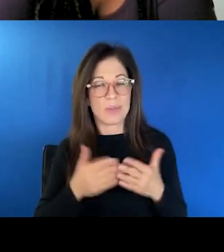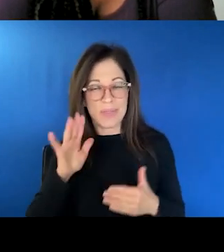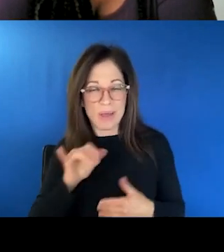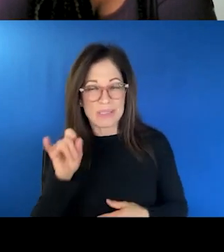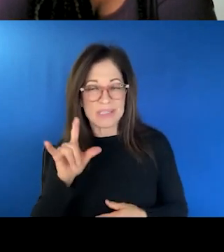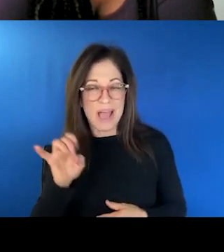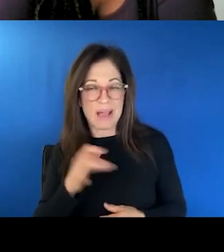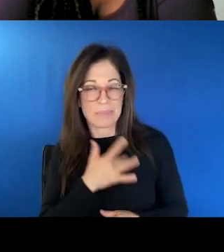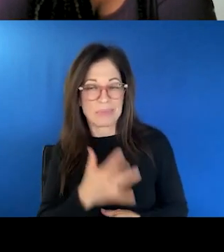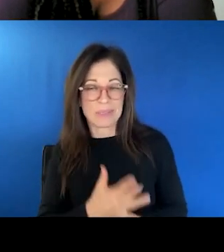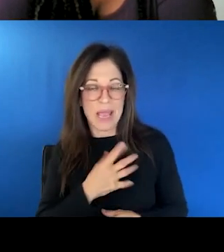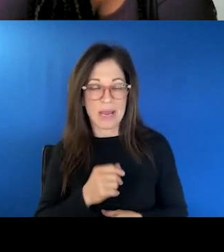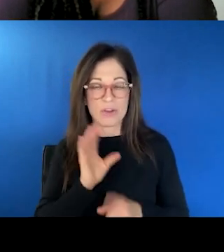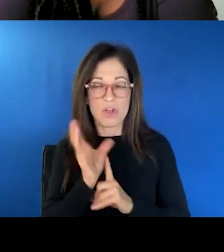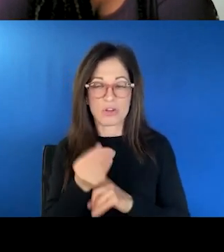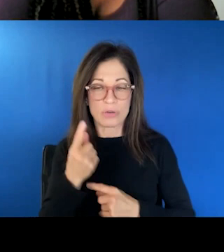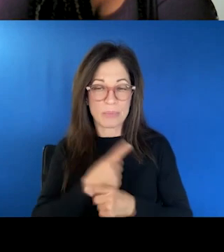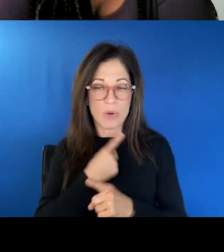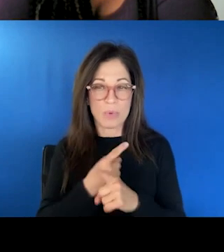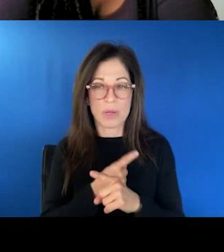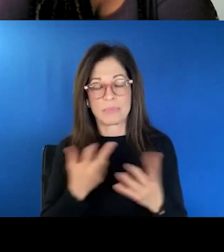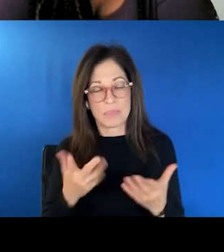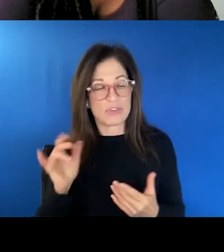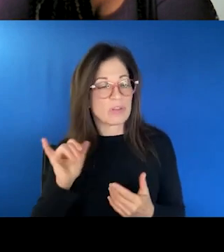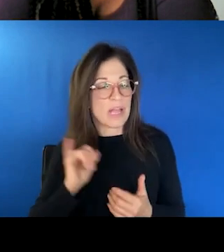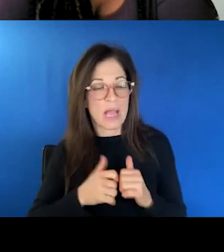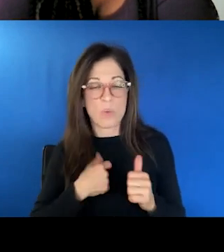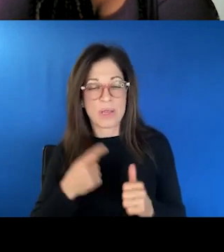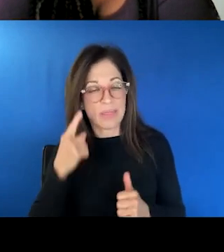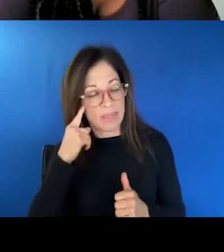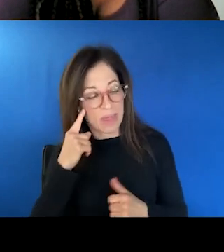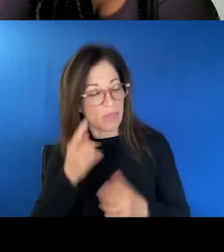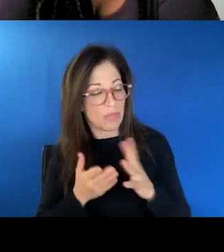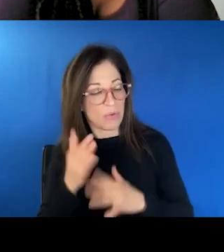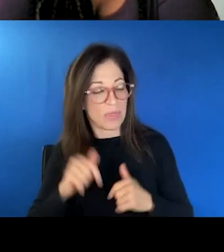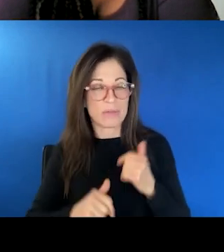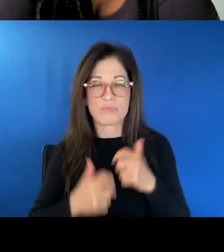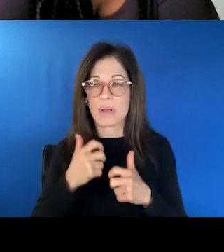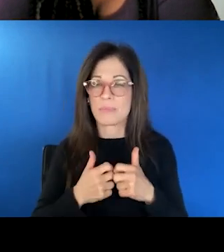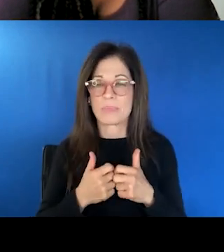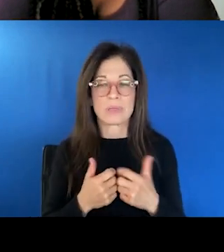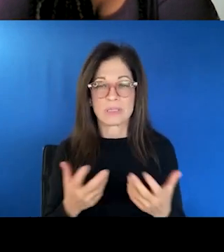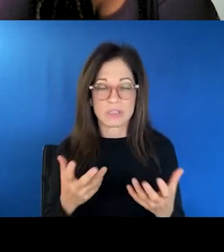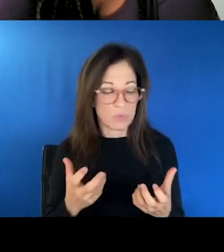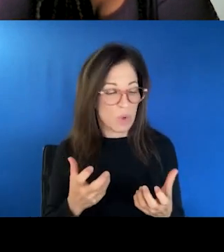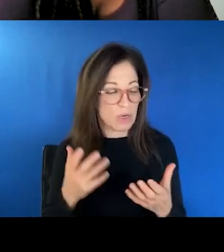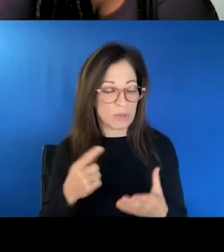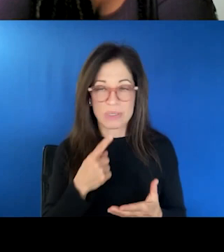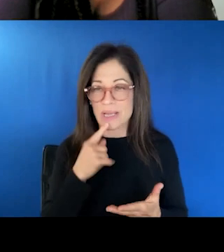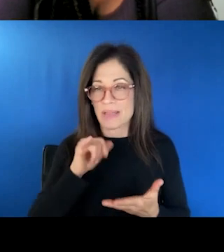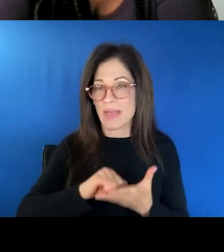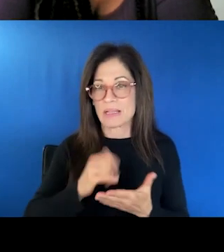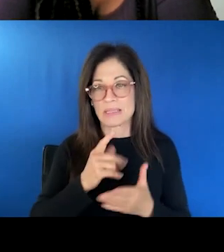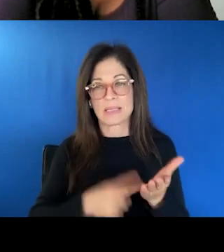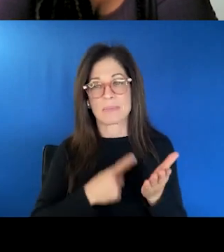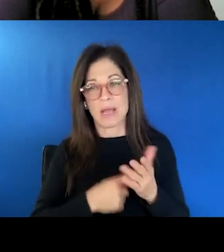that was culturally appropriate. So, um, just as we think through this, this problem, um, I just want to, just, just raise that. And sometimes people will say,